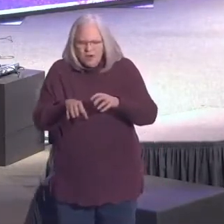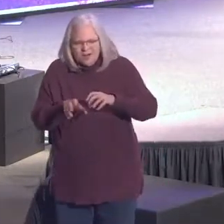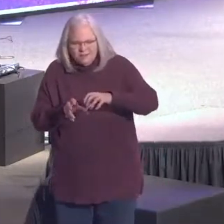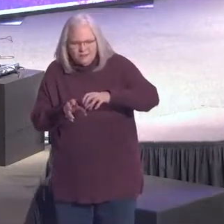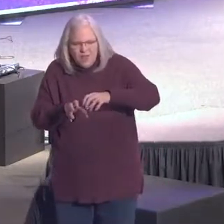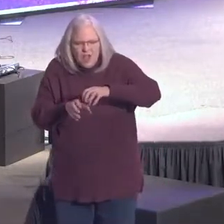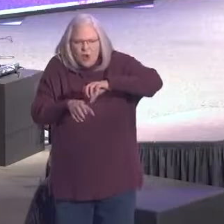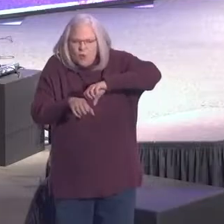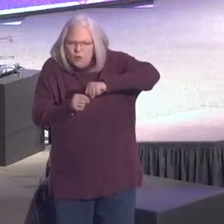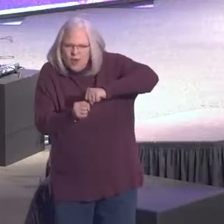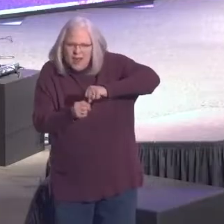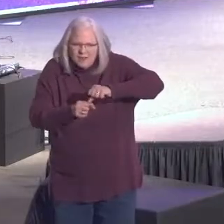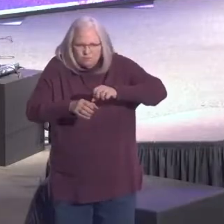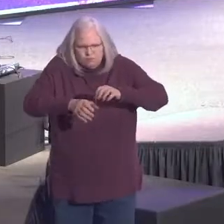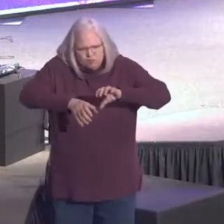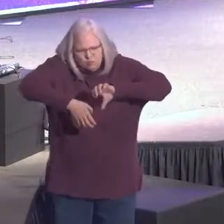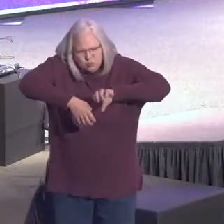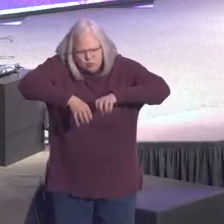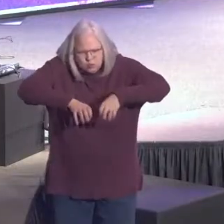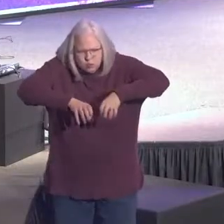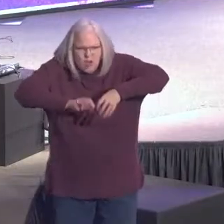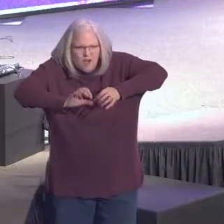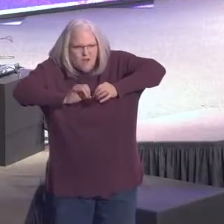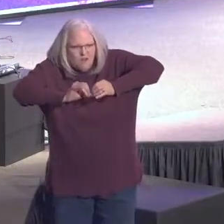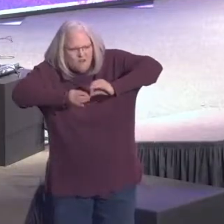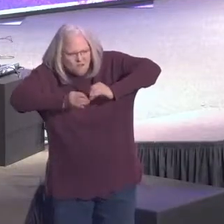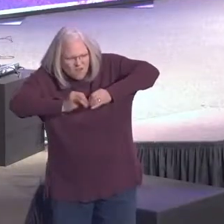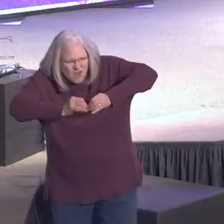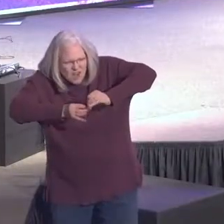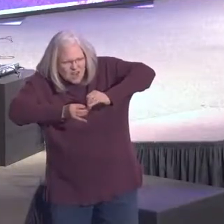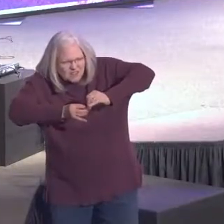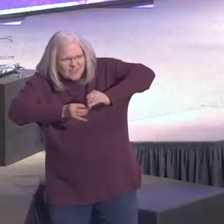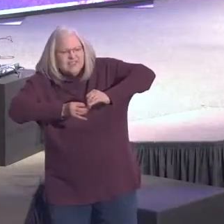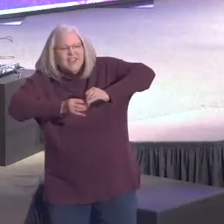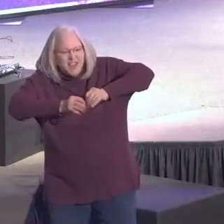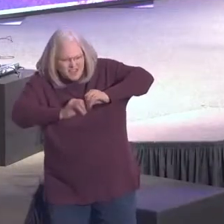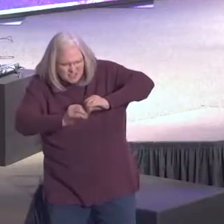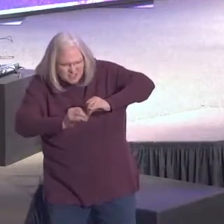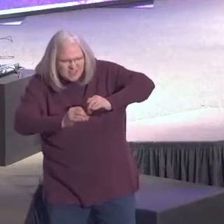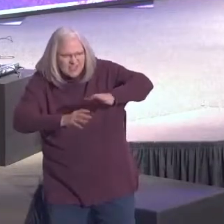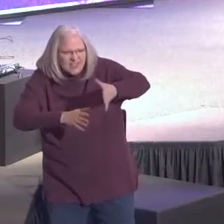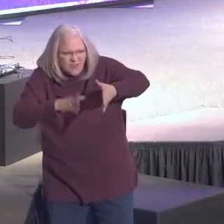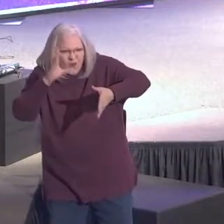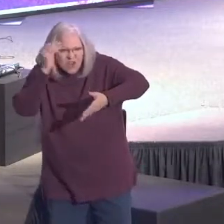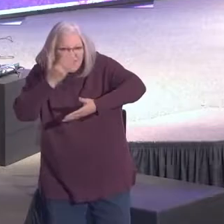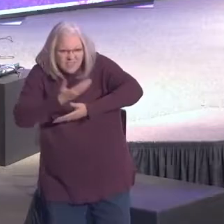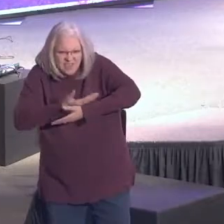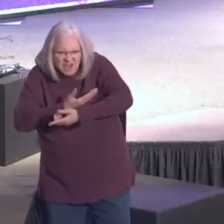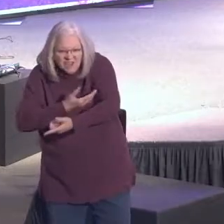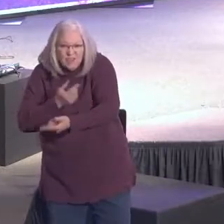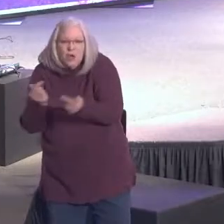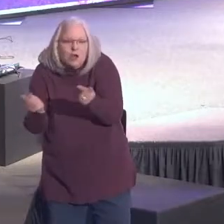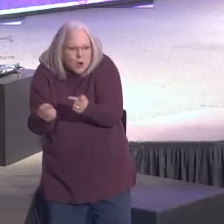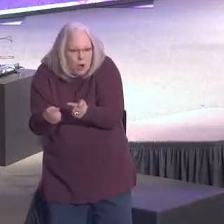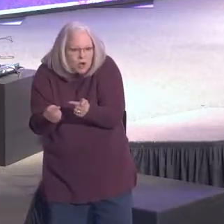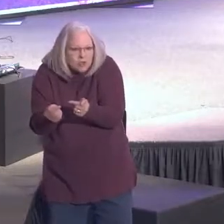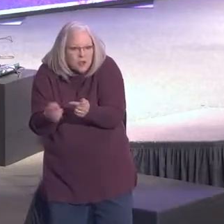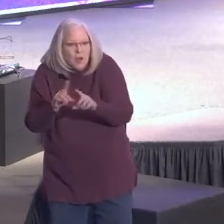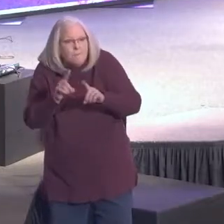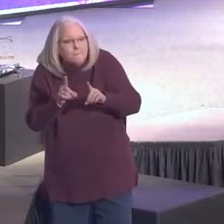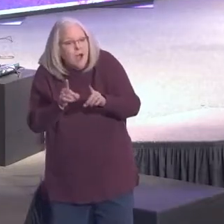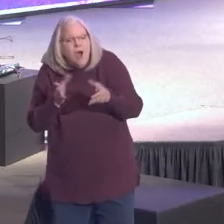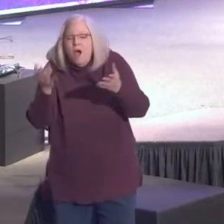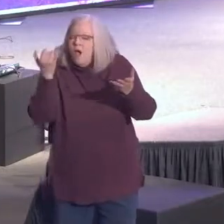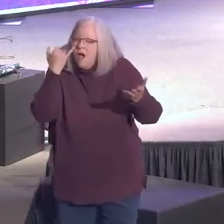arm and there's gonna be some pain in this process for your son, which goes without saying. But if we can